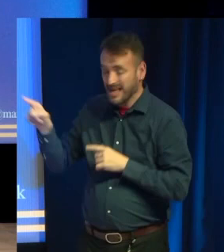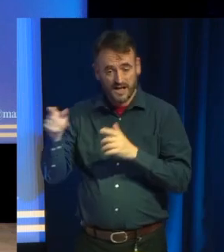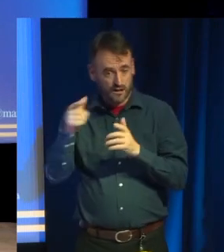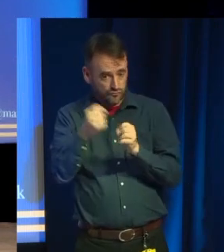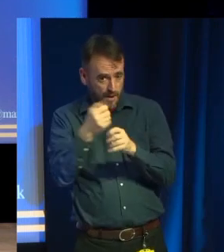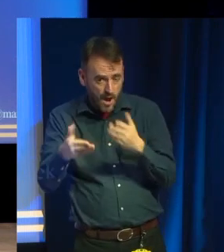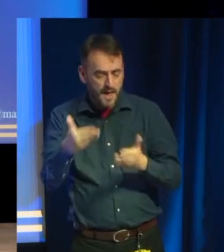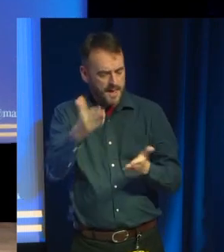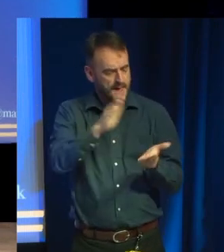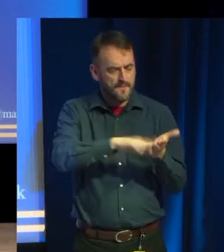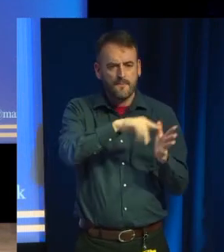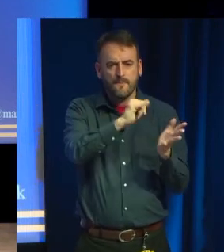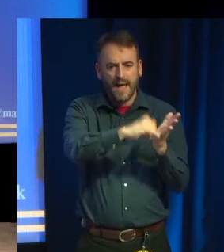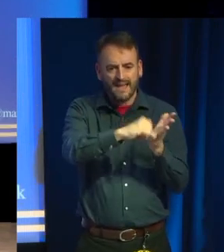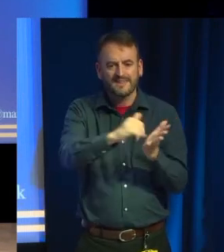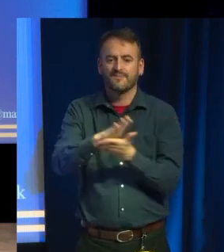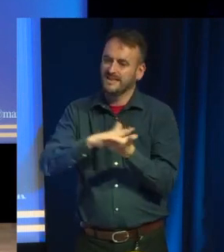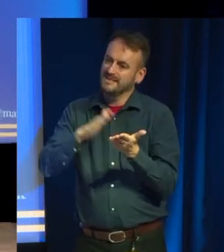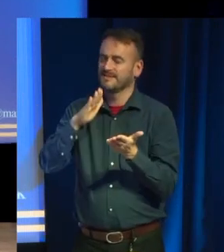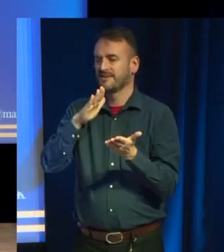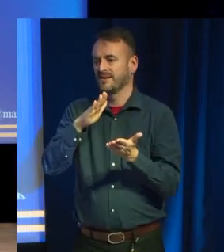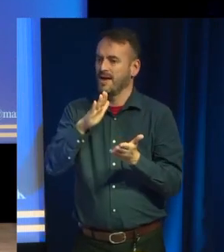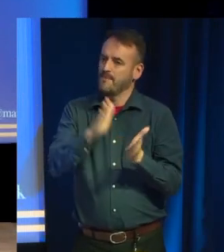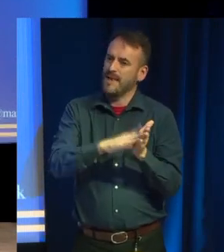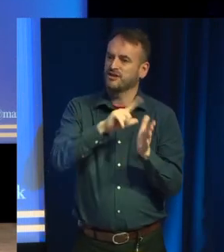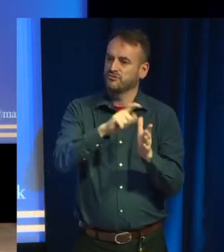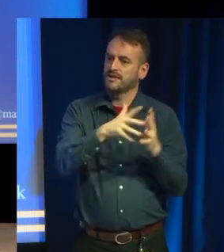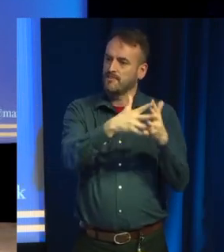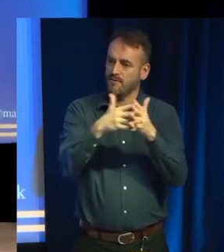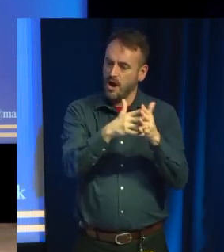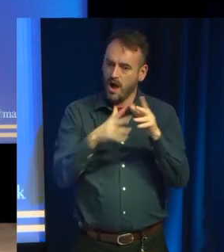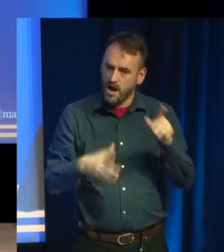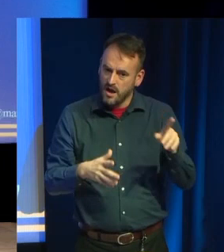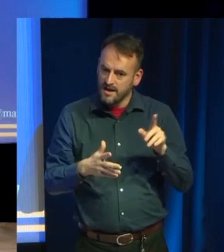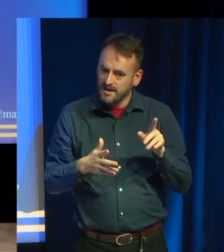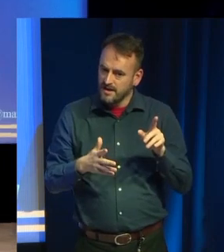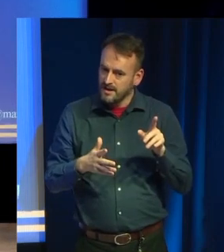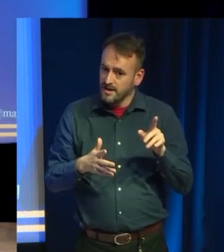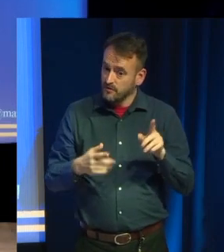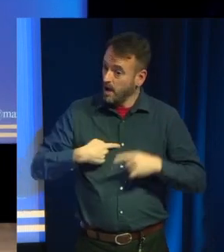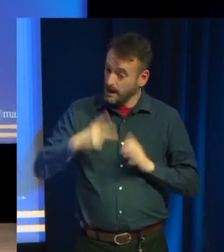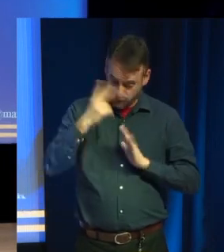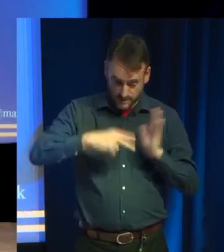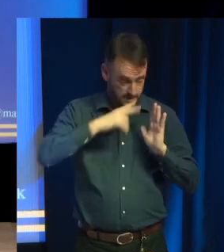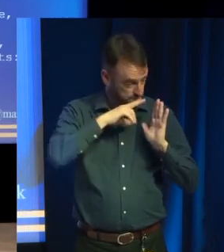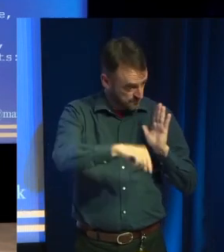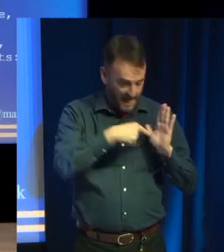for verbal, for speech, you're not writing for the screen. Because this, I can read, but the computer won't.